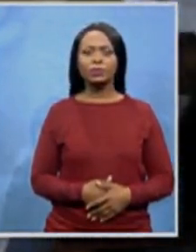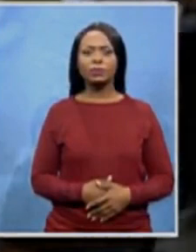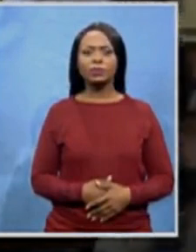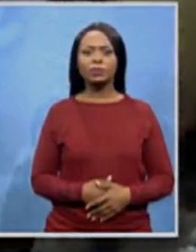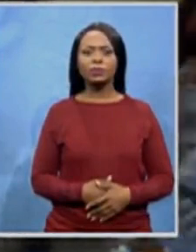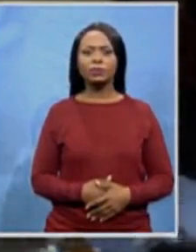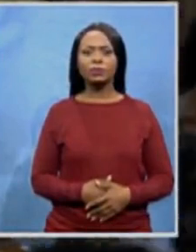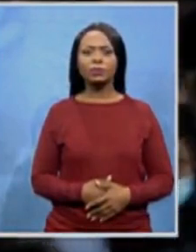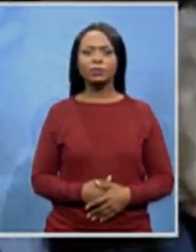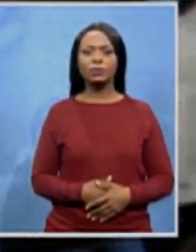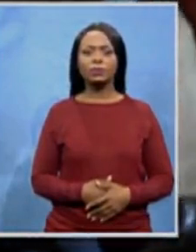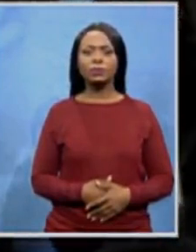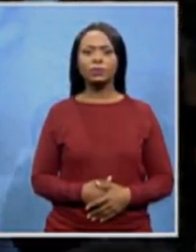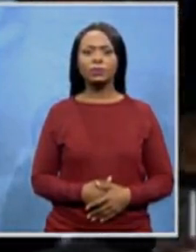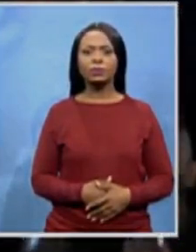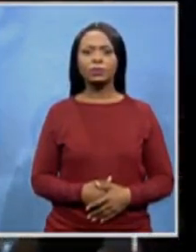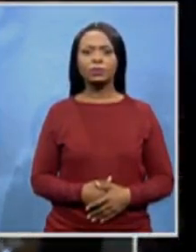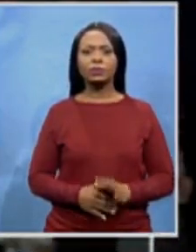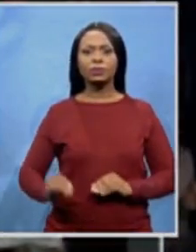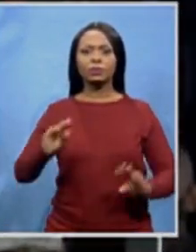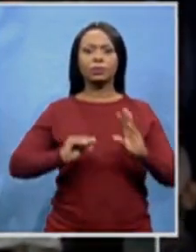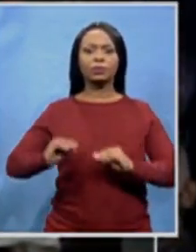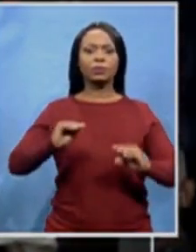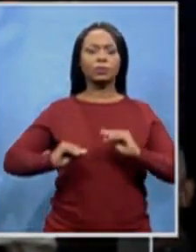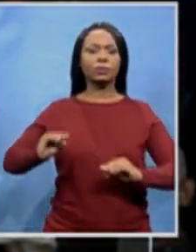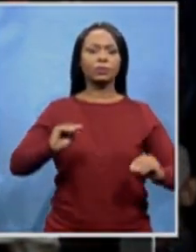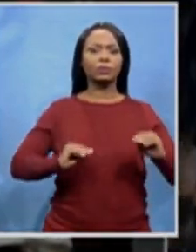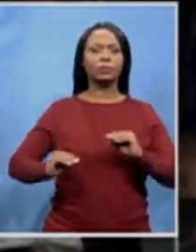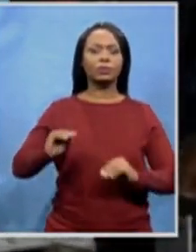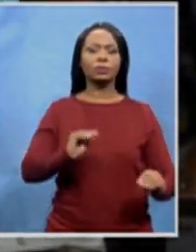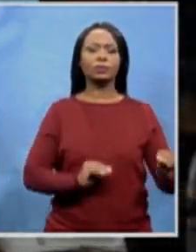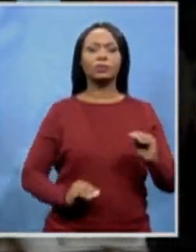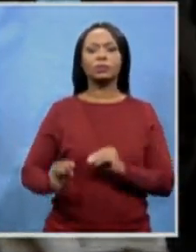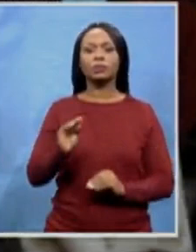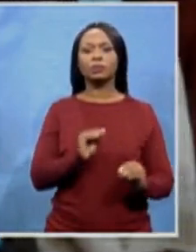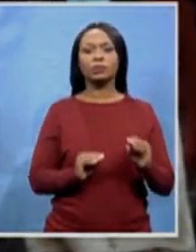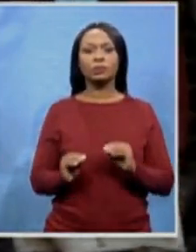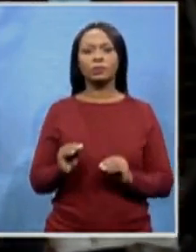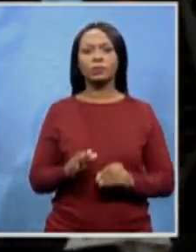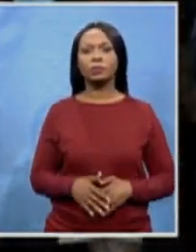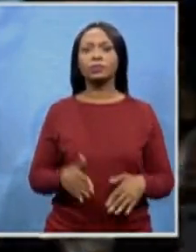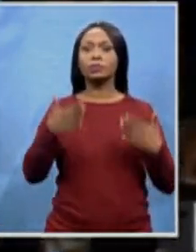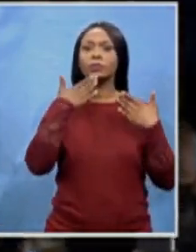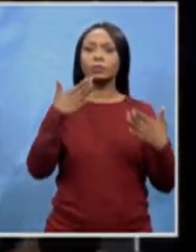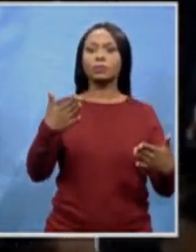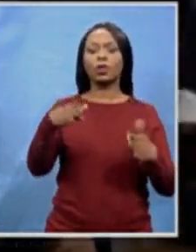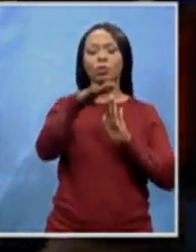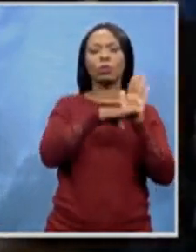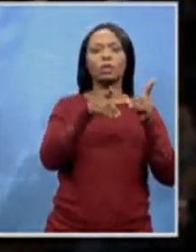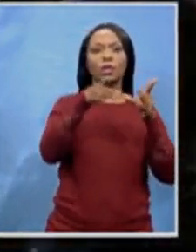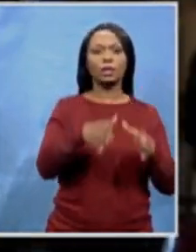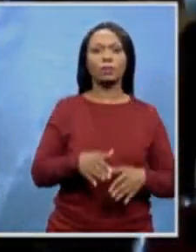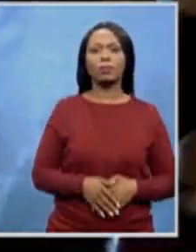The Director, Spong and the Minister Wetu, Comrade